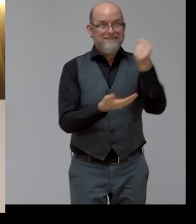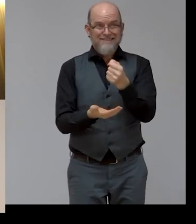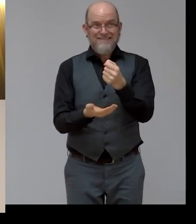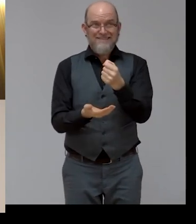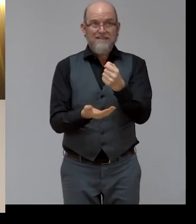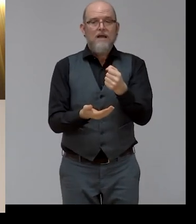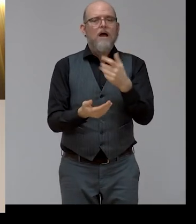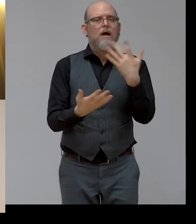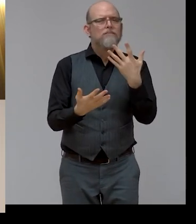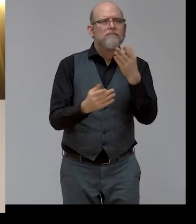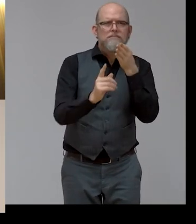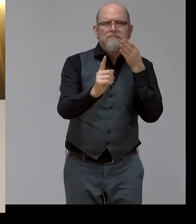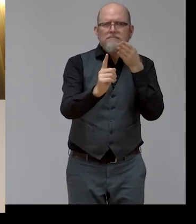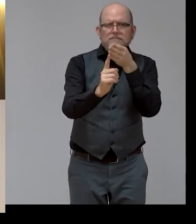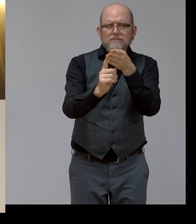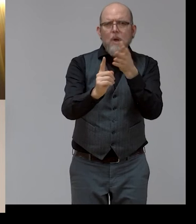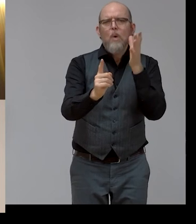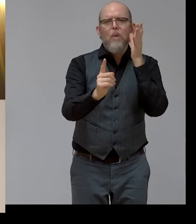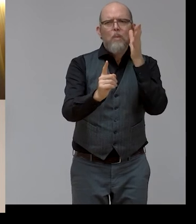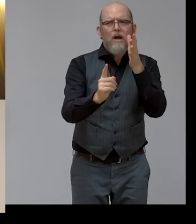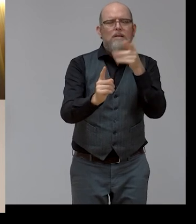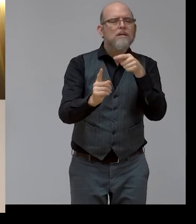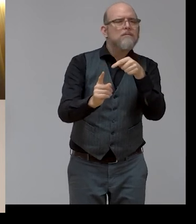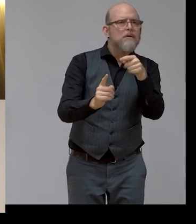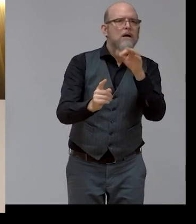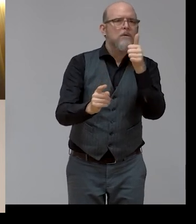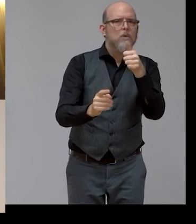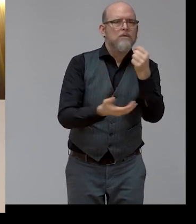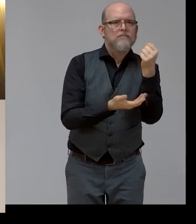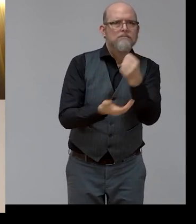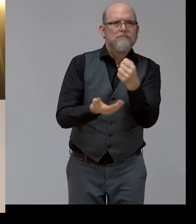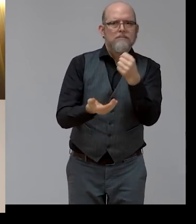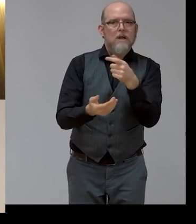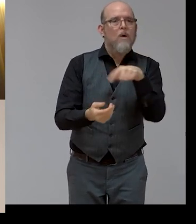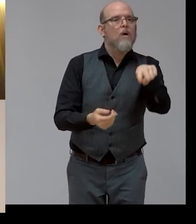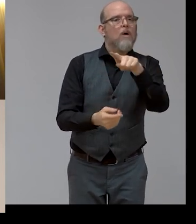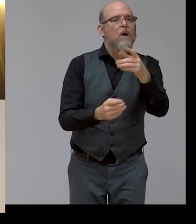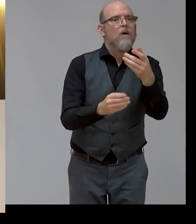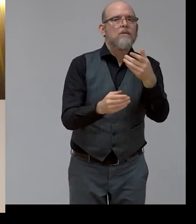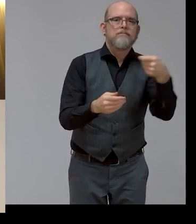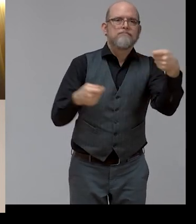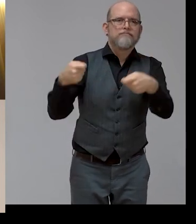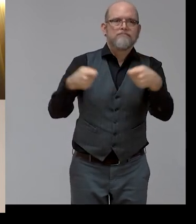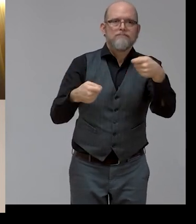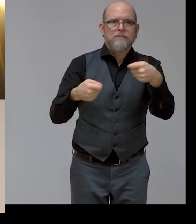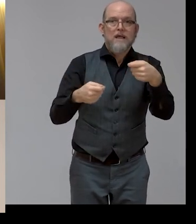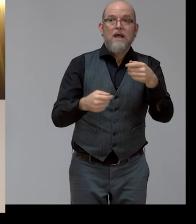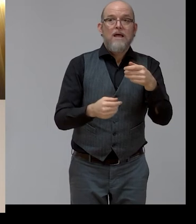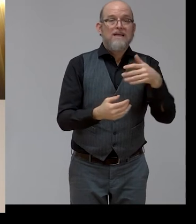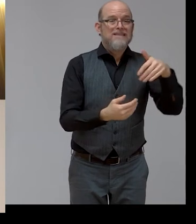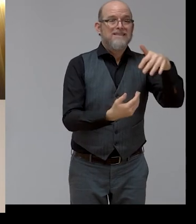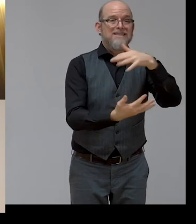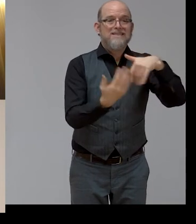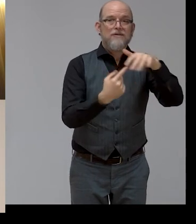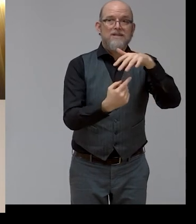interest is that we have a strong involvement of civil society in monitoring, in being